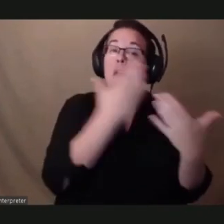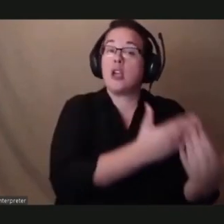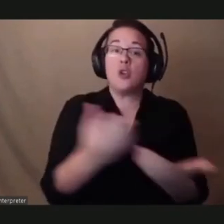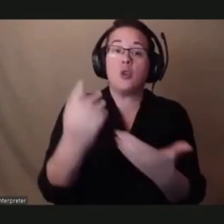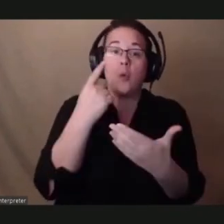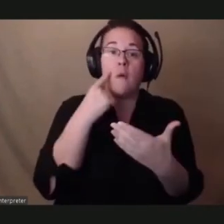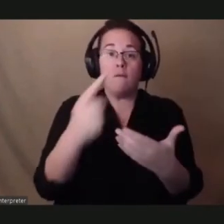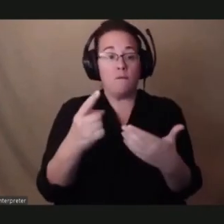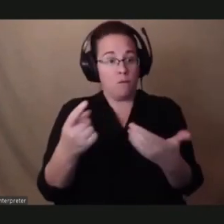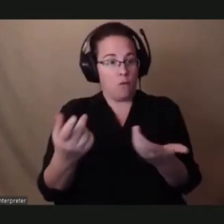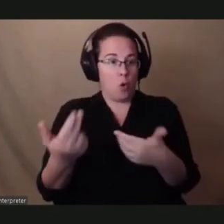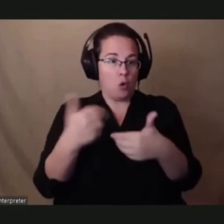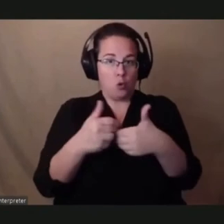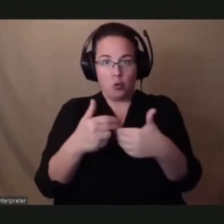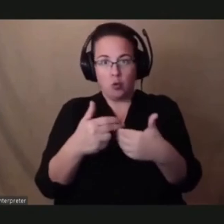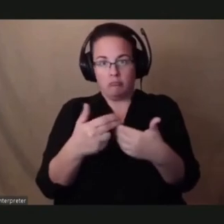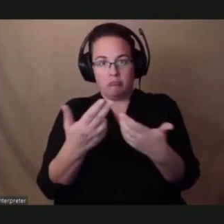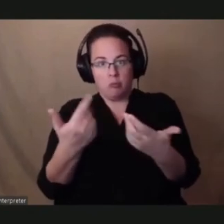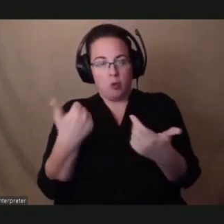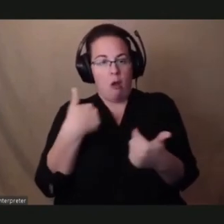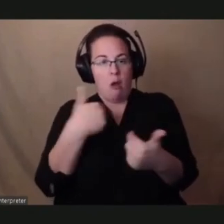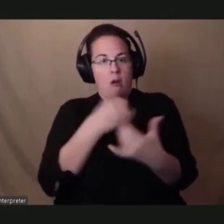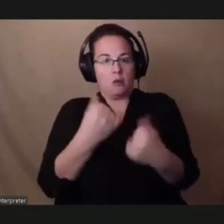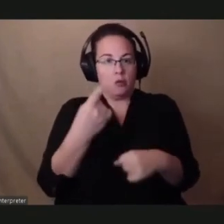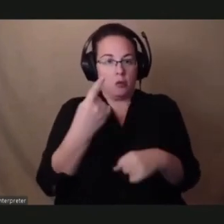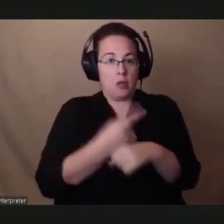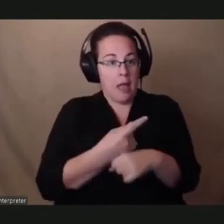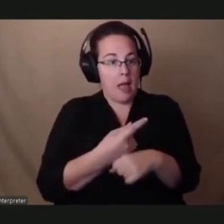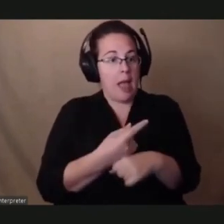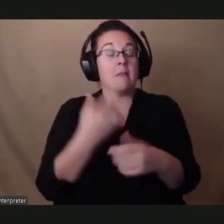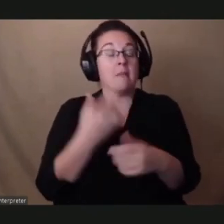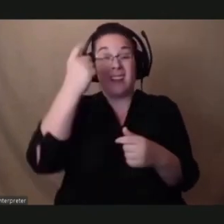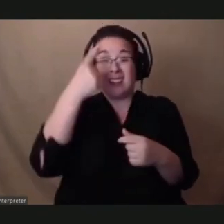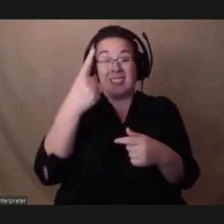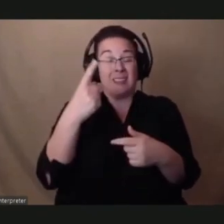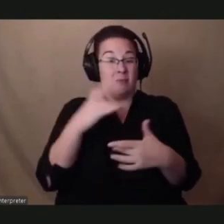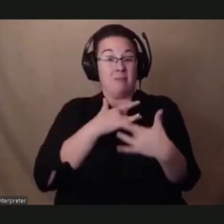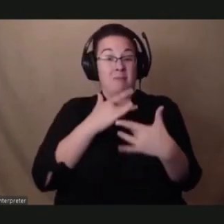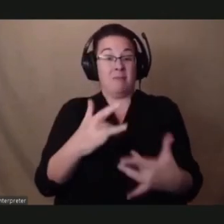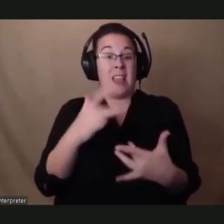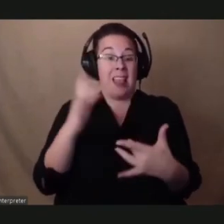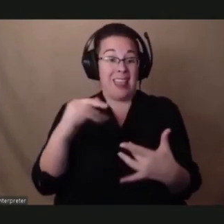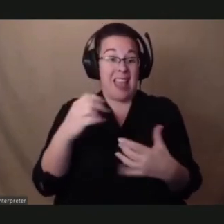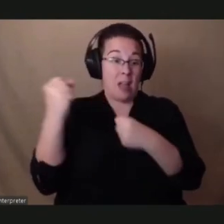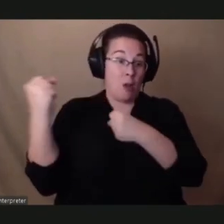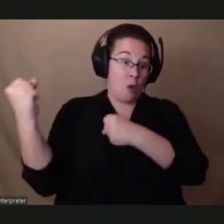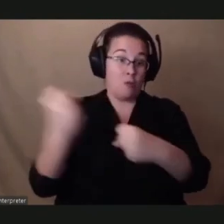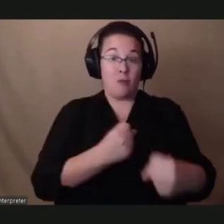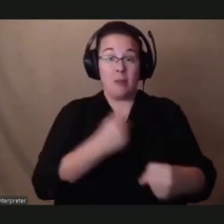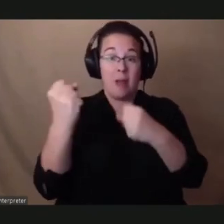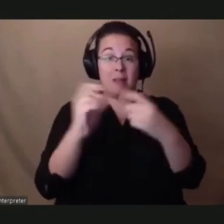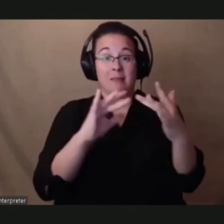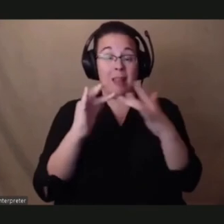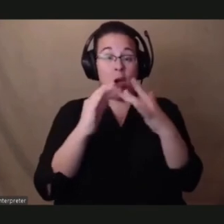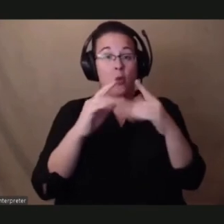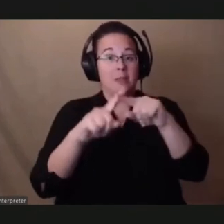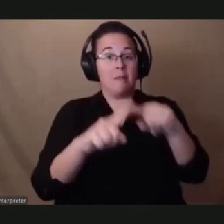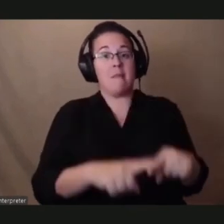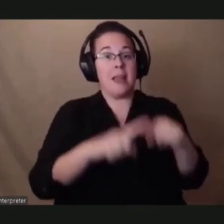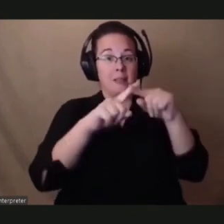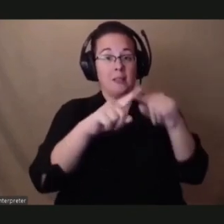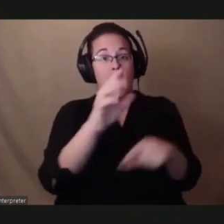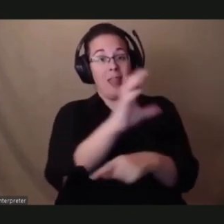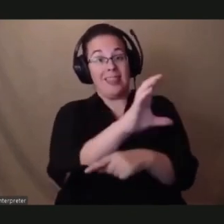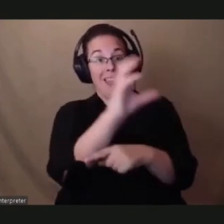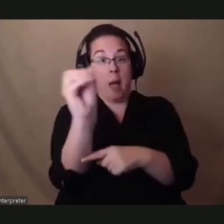Often, these discussions focus on the cost to carriers of the resiliency measures, but consumers pay far more, and all at once, if they can't